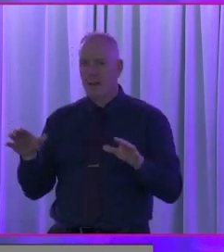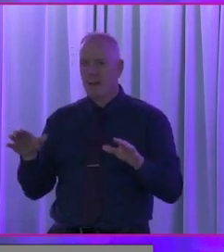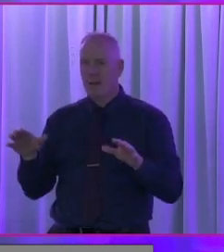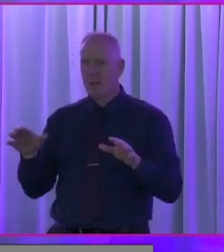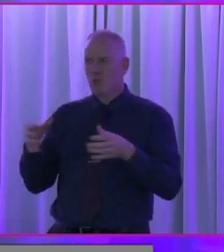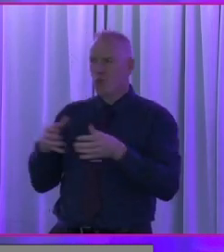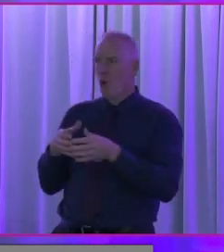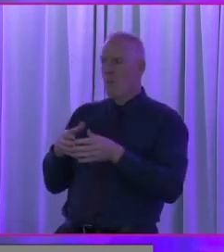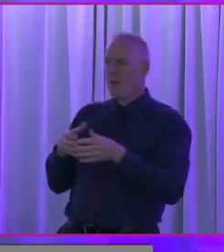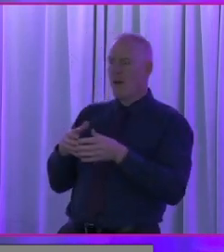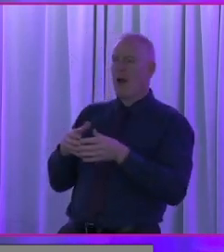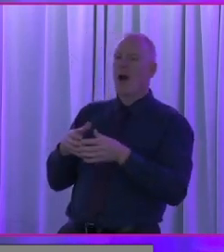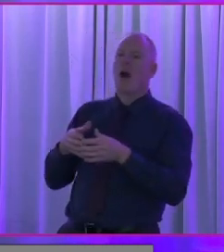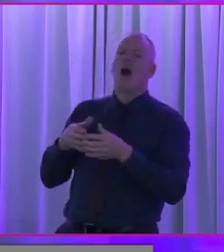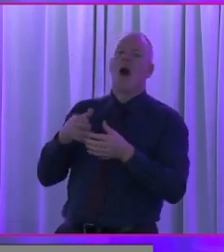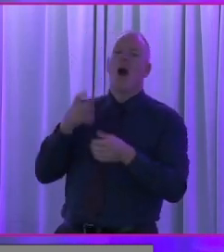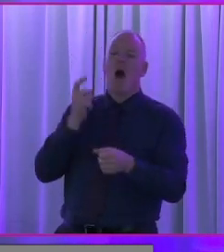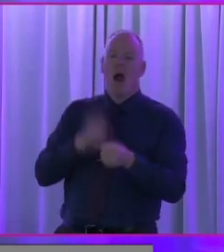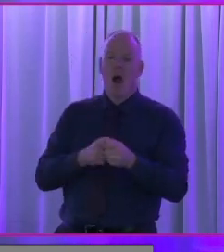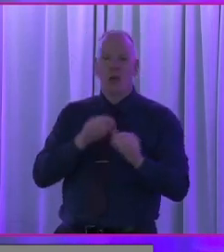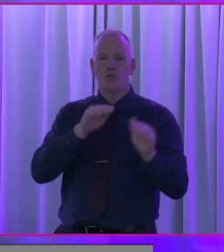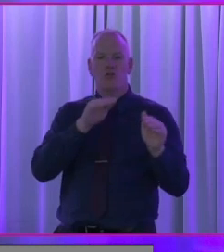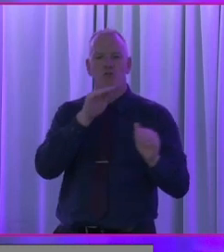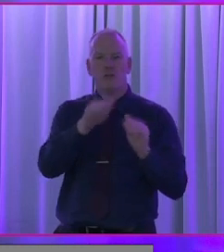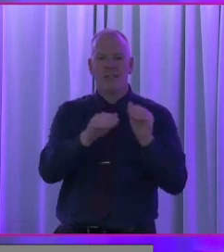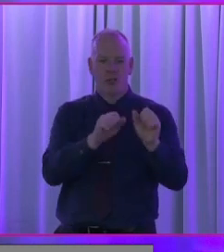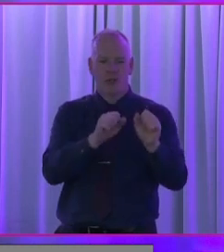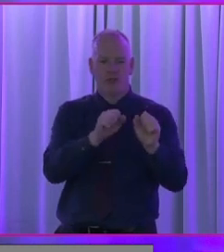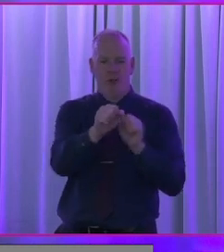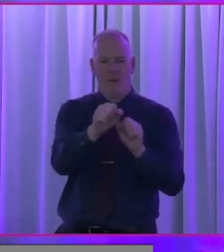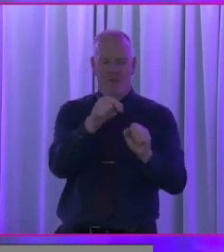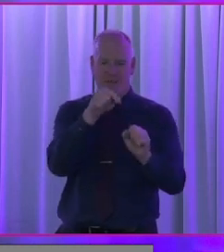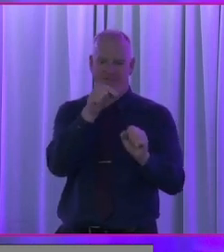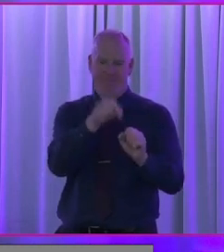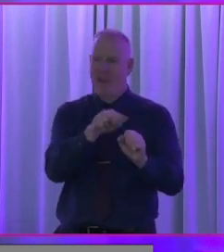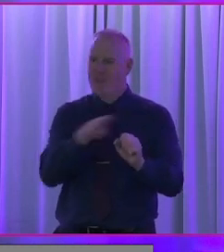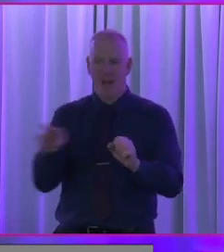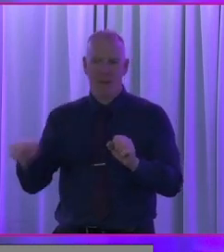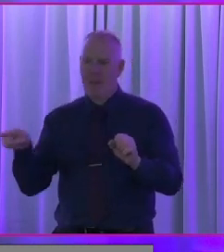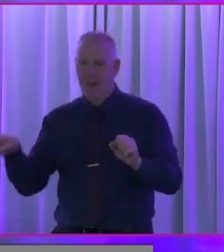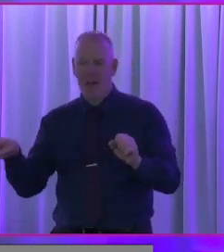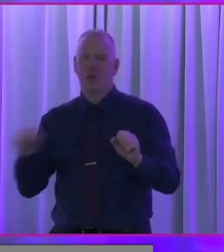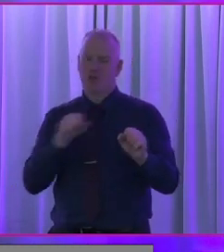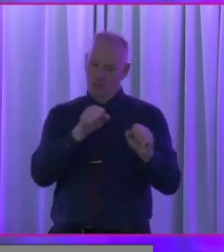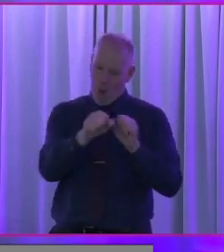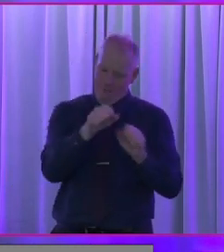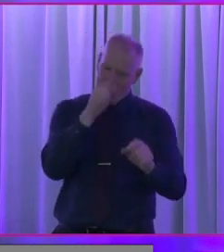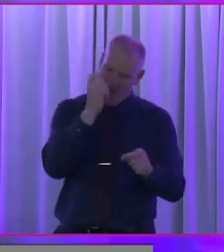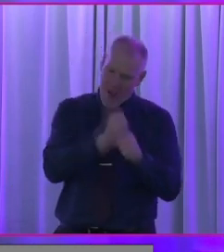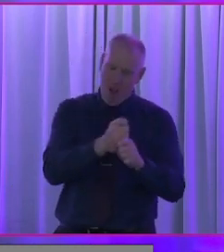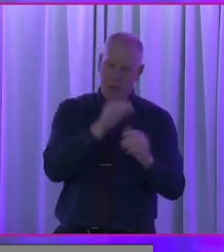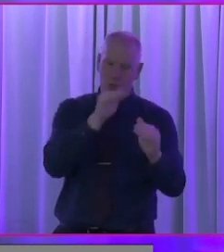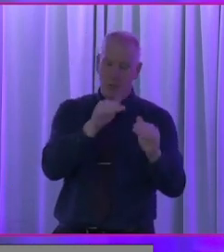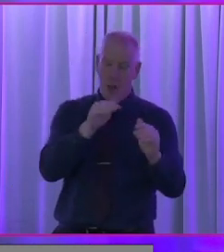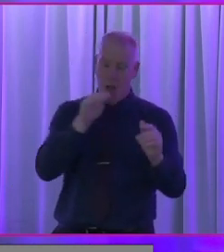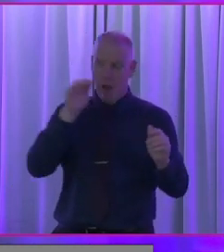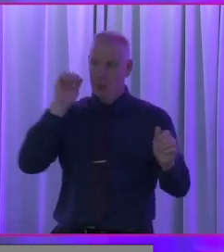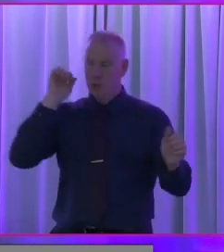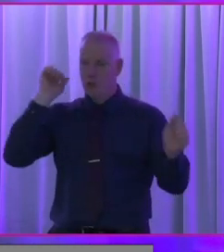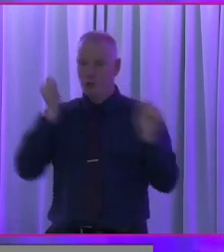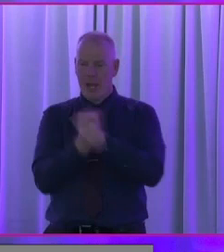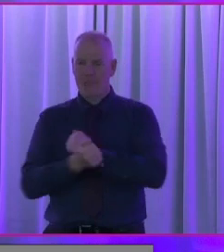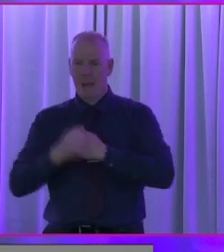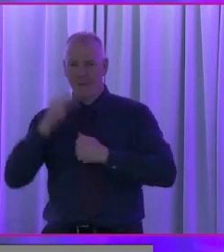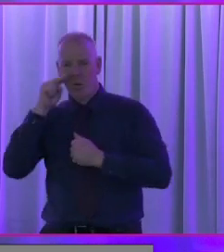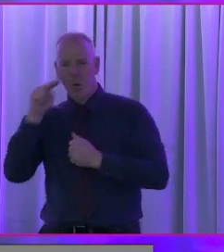reach groups. They're only hard to reach services. And I couldn't agree more. It transformed the way I think